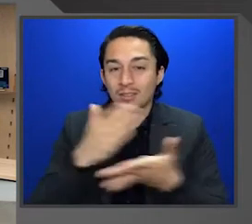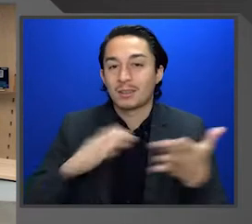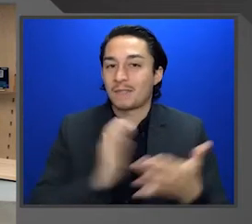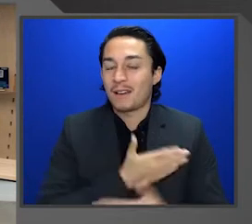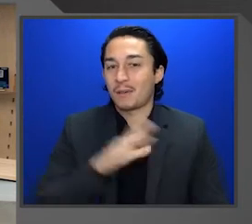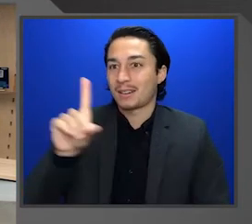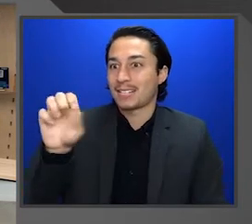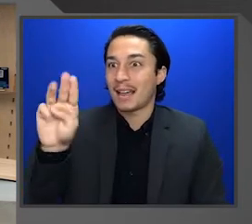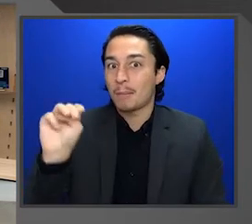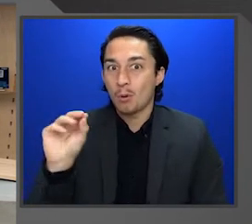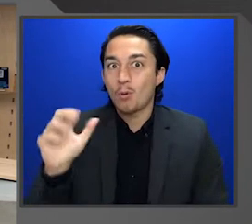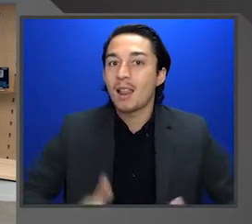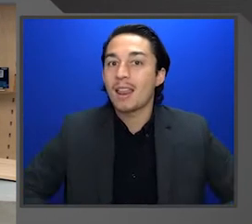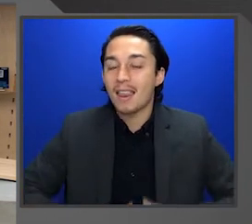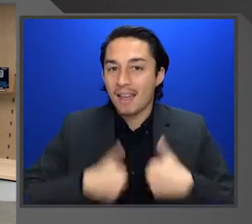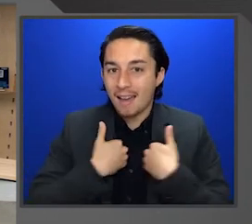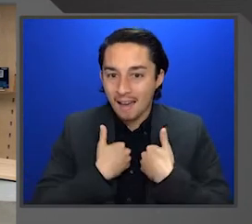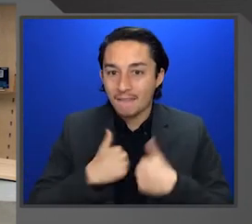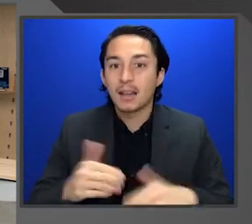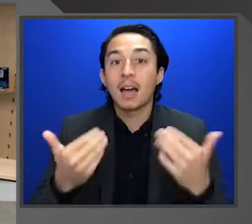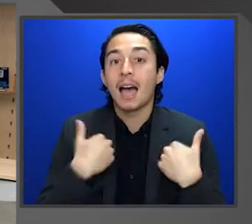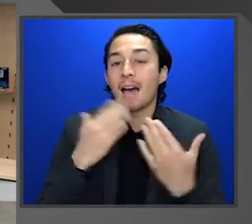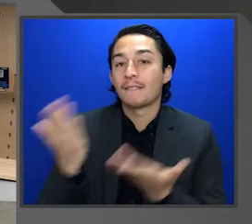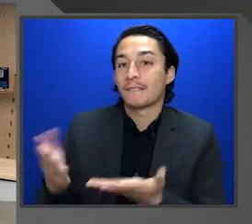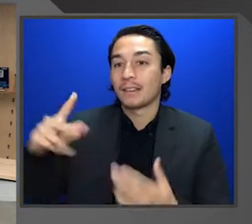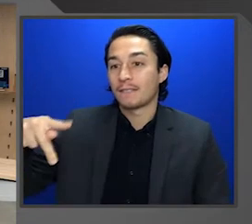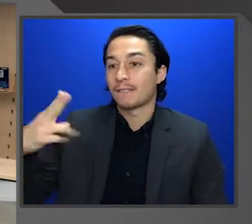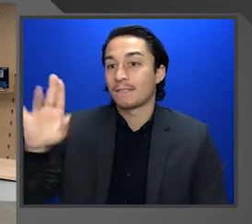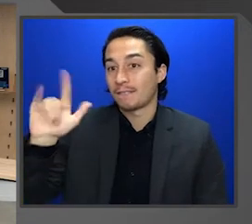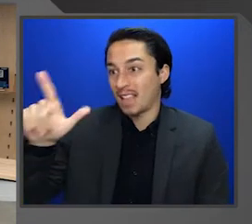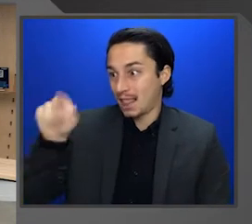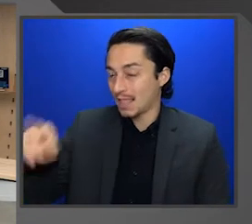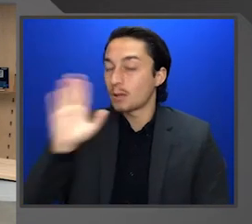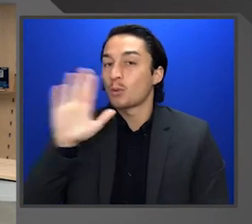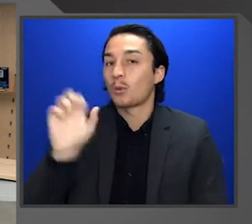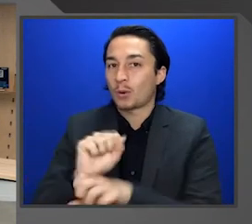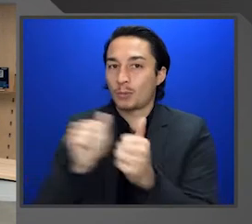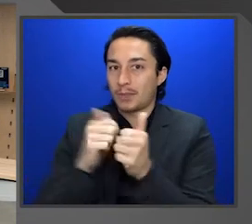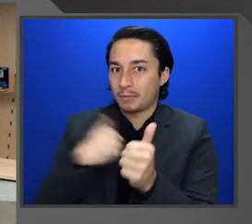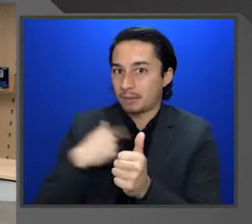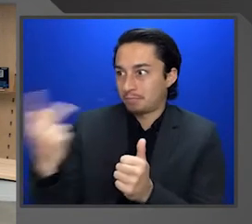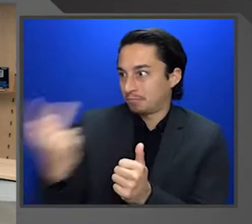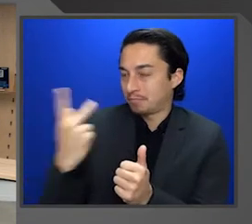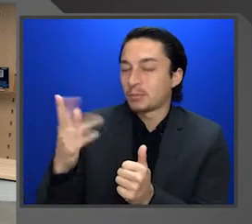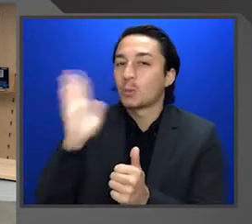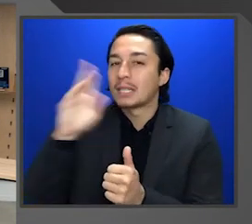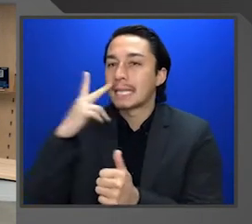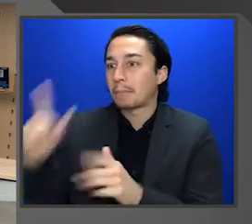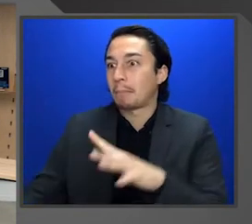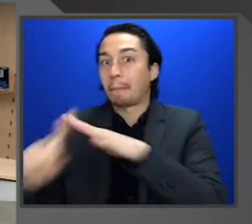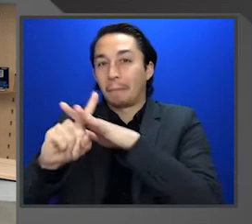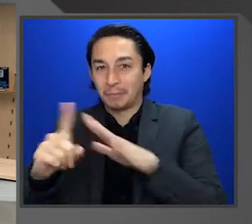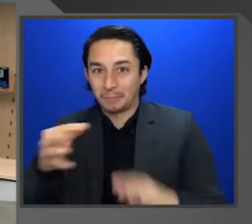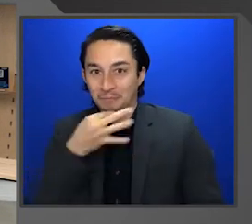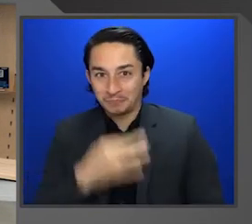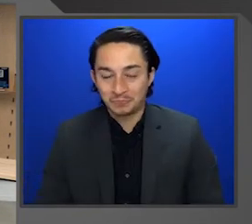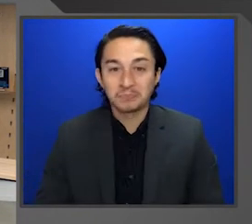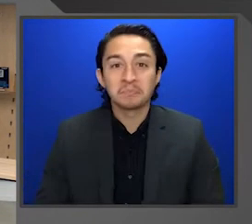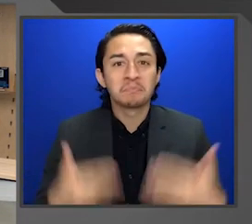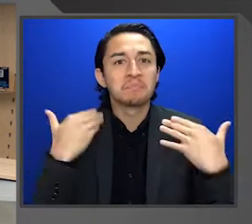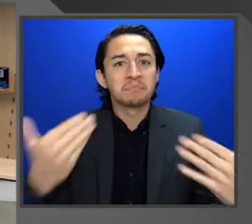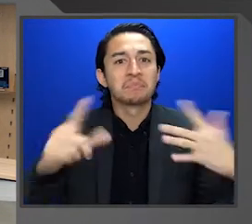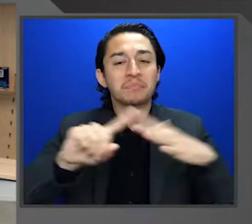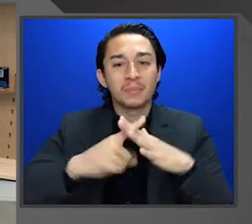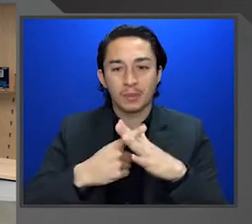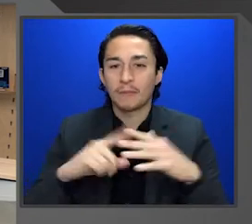demos that we have here live. I also have with me Phil. Phil's going to work with me as well so you'll see him pop in shortly. So